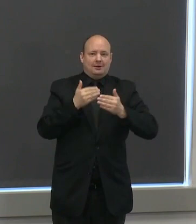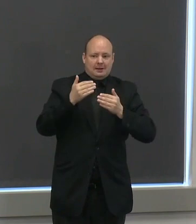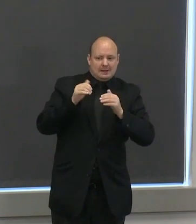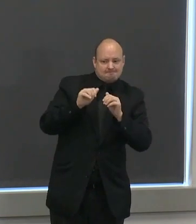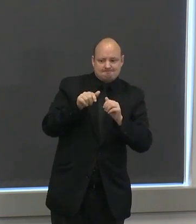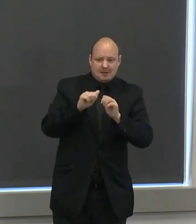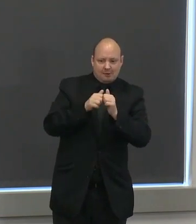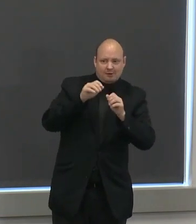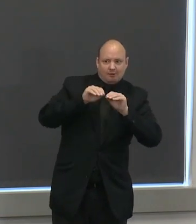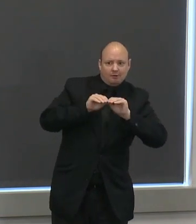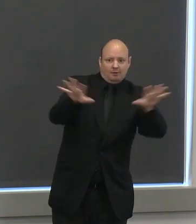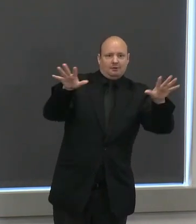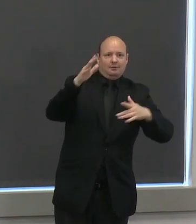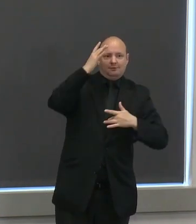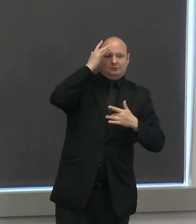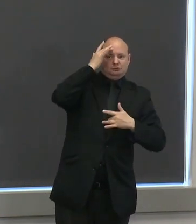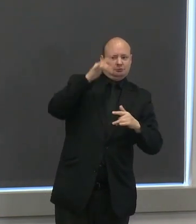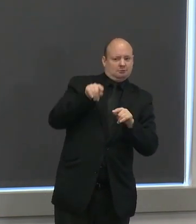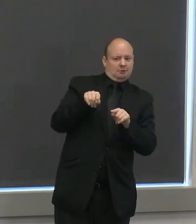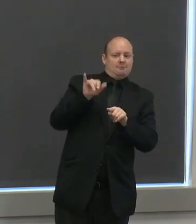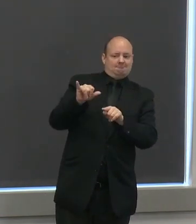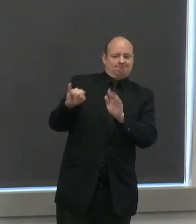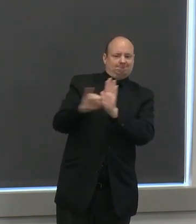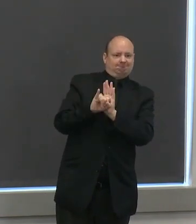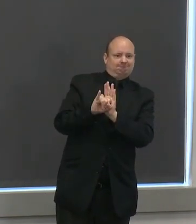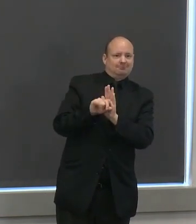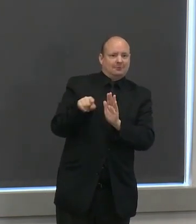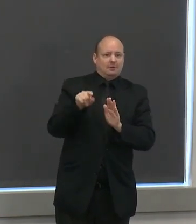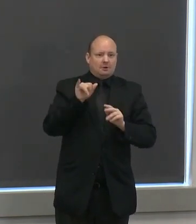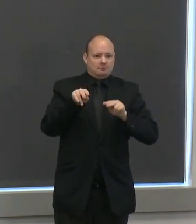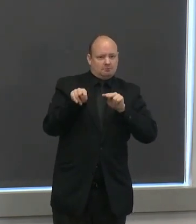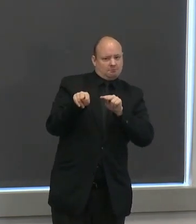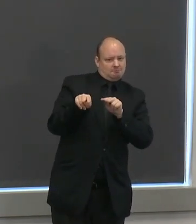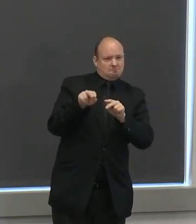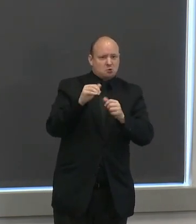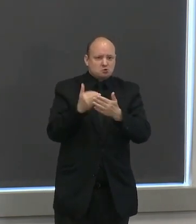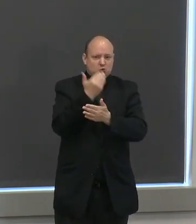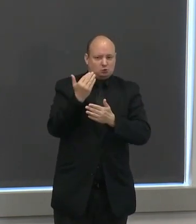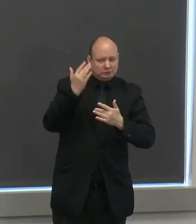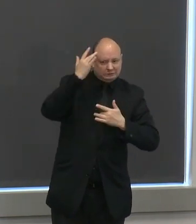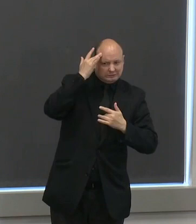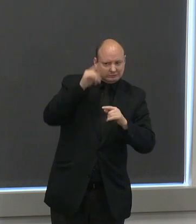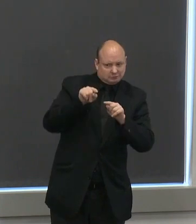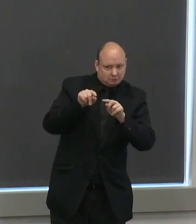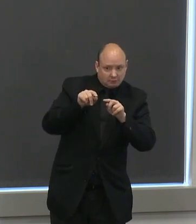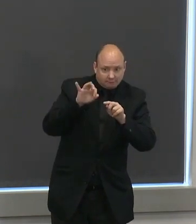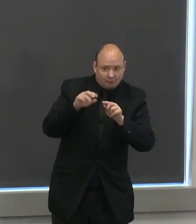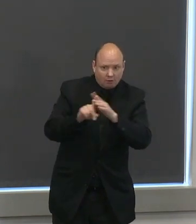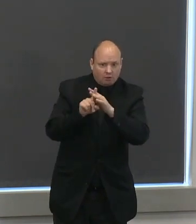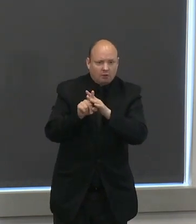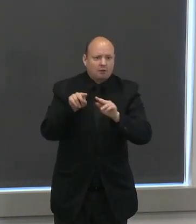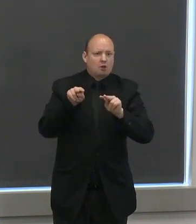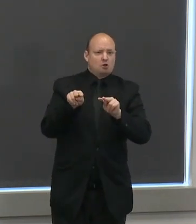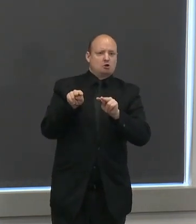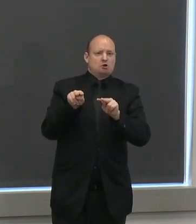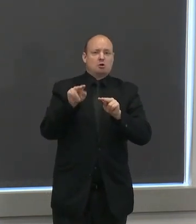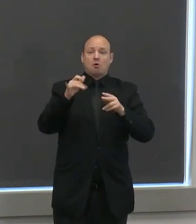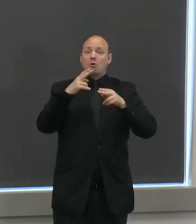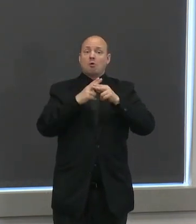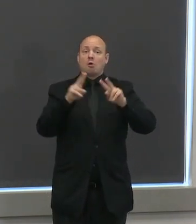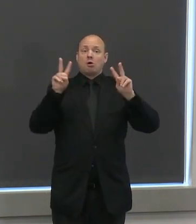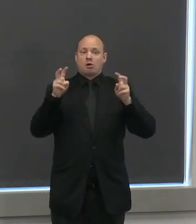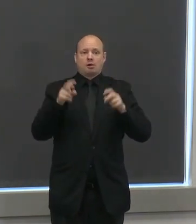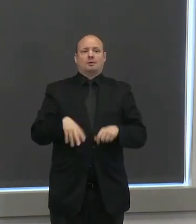precision monitoring of any new outbreaks the program is called be the key a